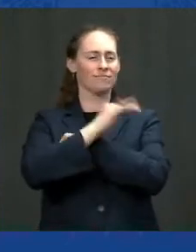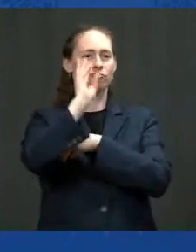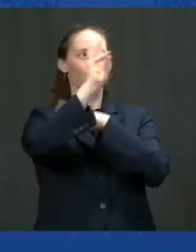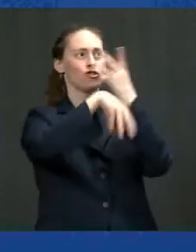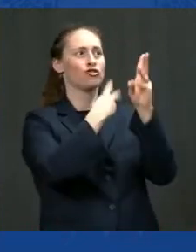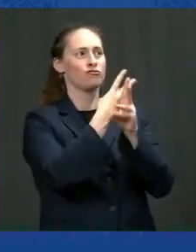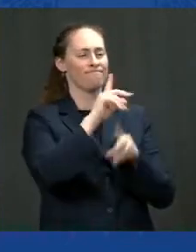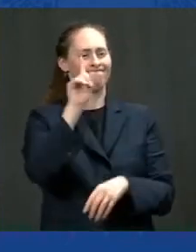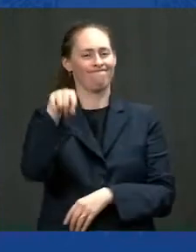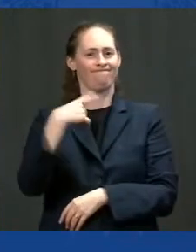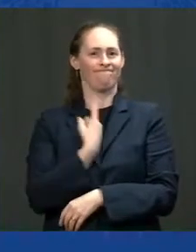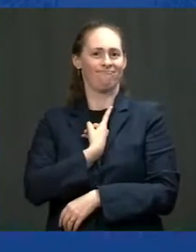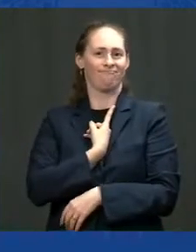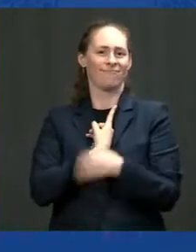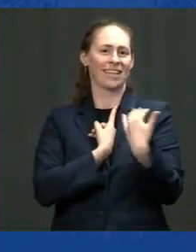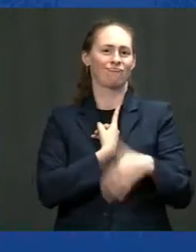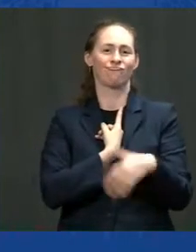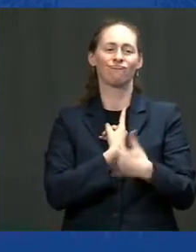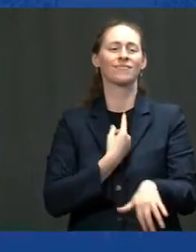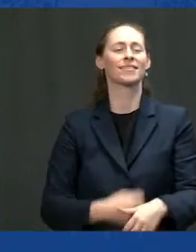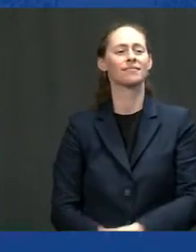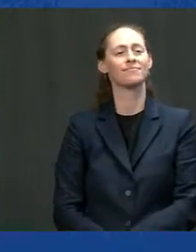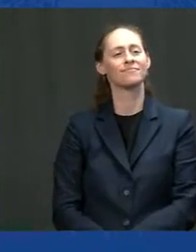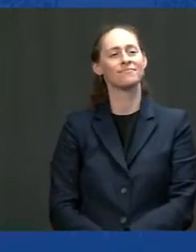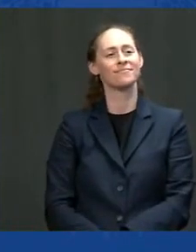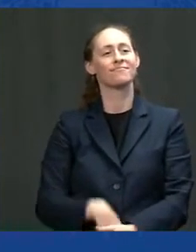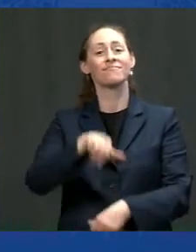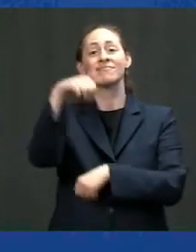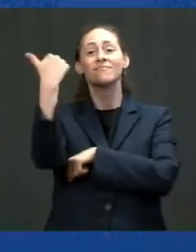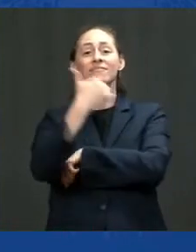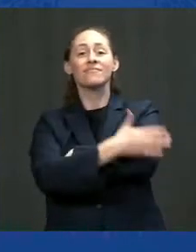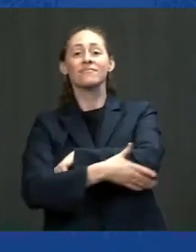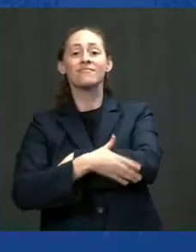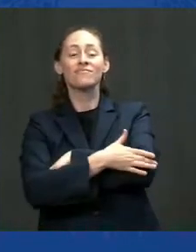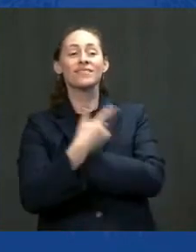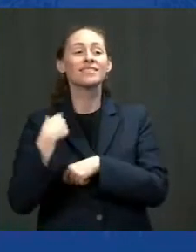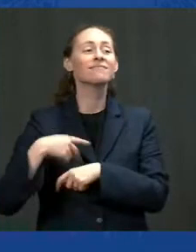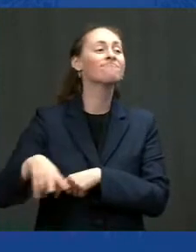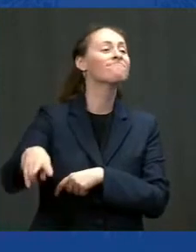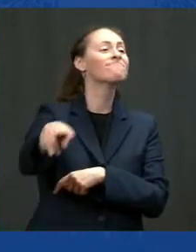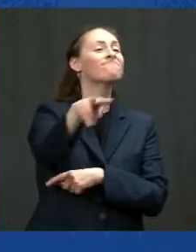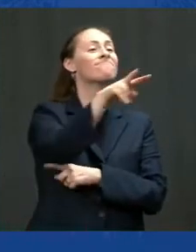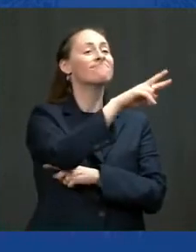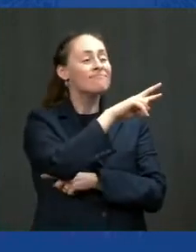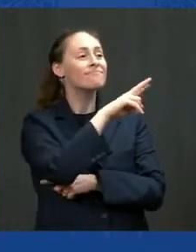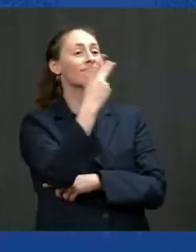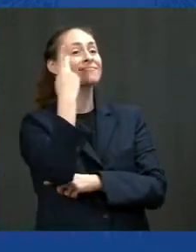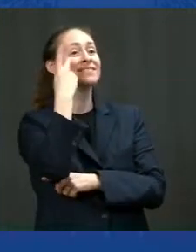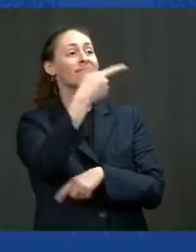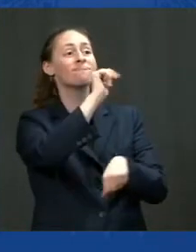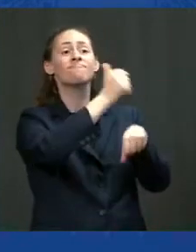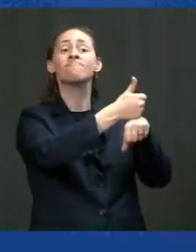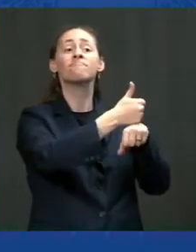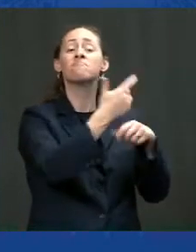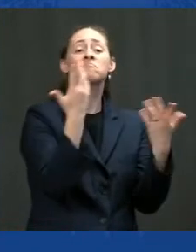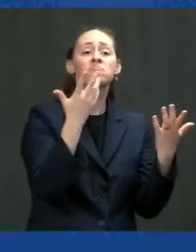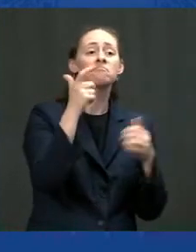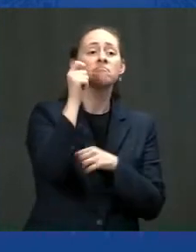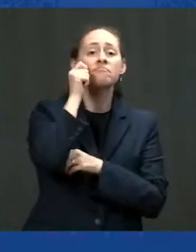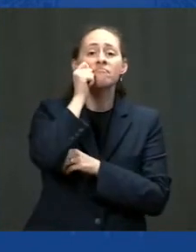By that, I mean every other nation was put together based on ethnicity or religion,